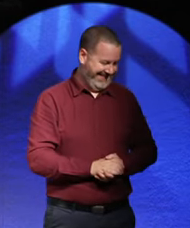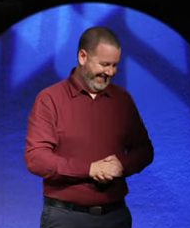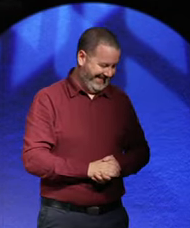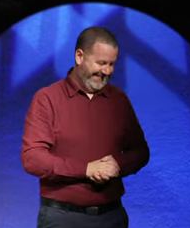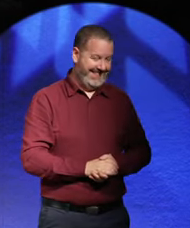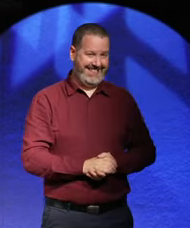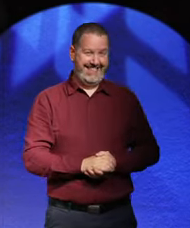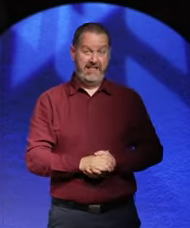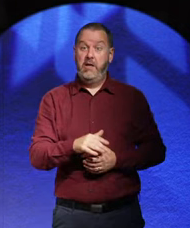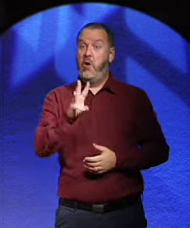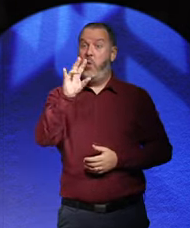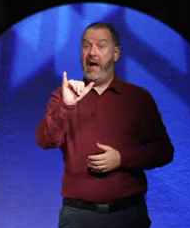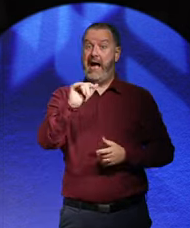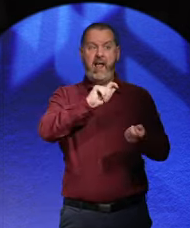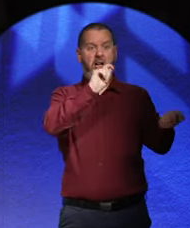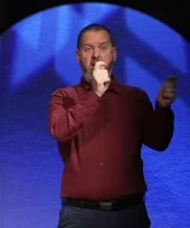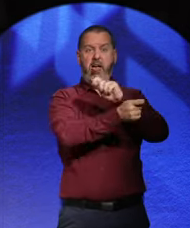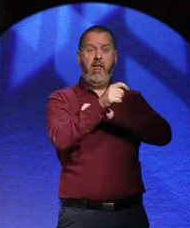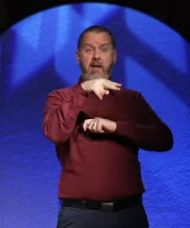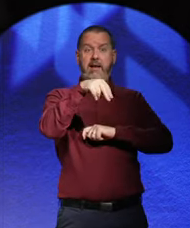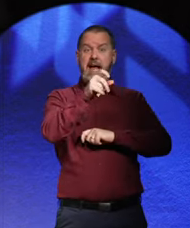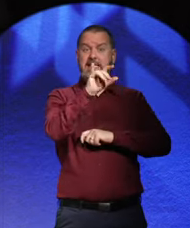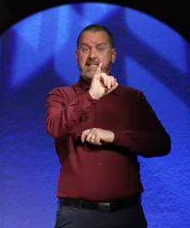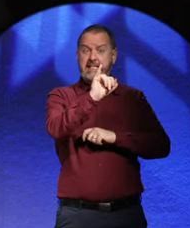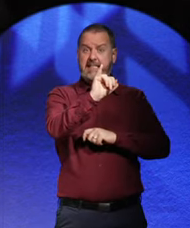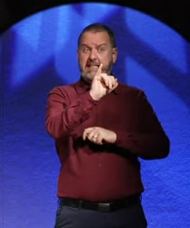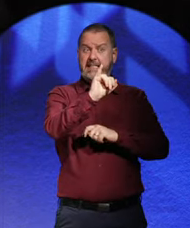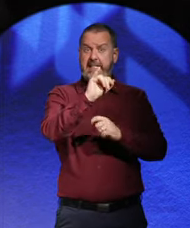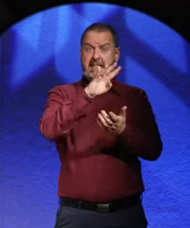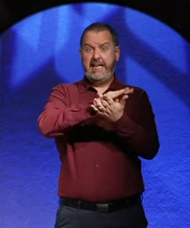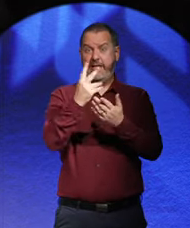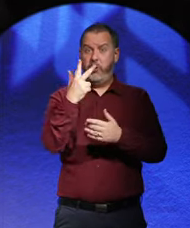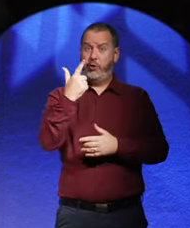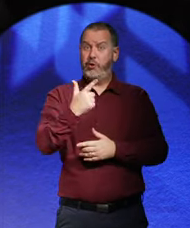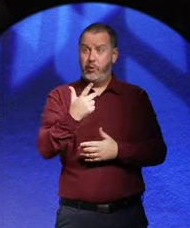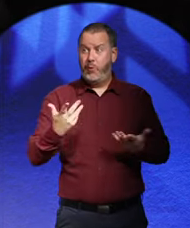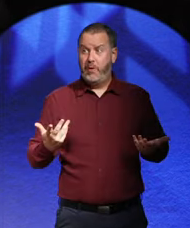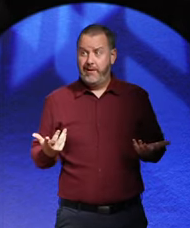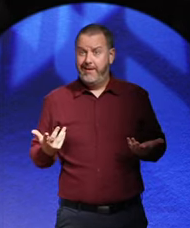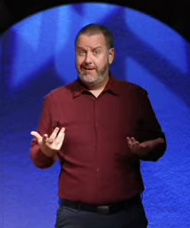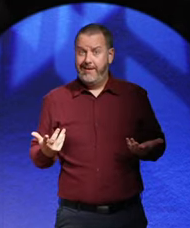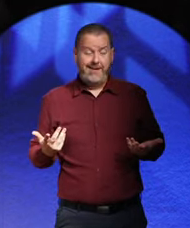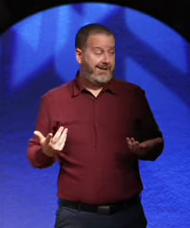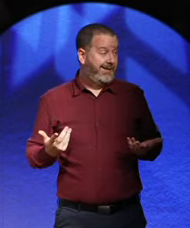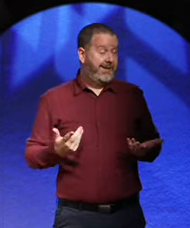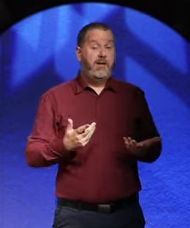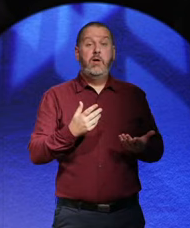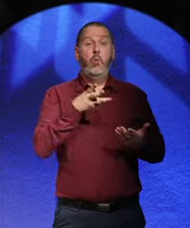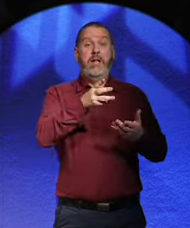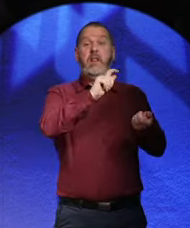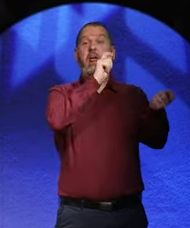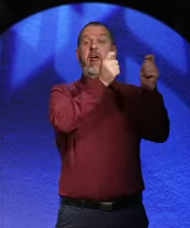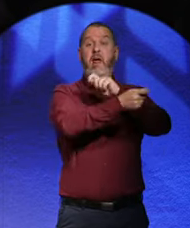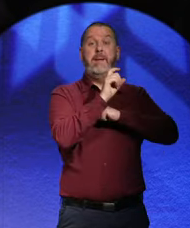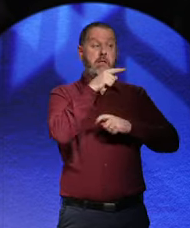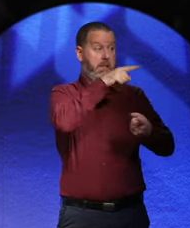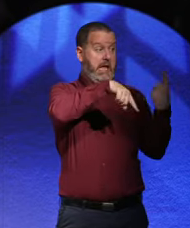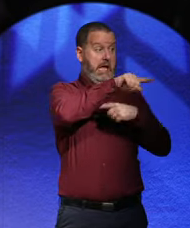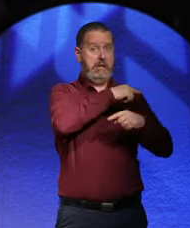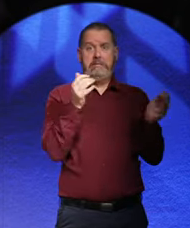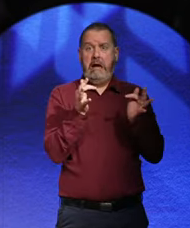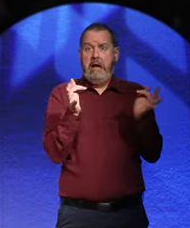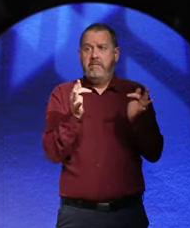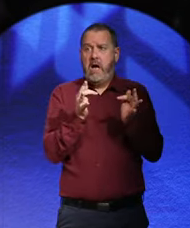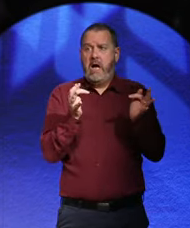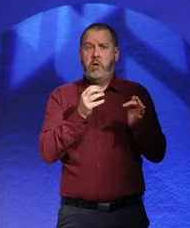And why does Dublin Four go Nazi in 1932, when everyone's got a job? It goes Nazi because they're terrified that they're going